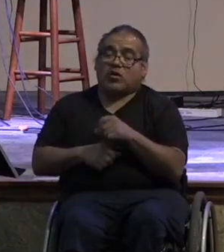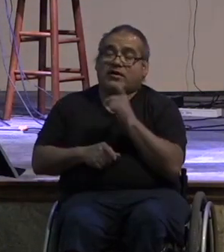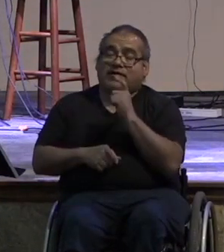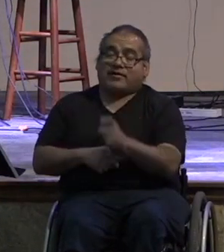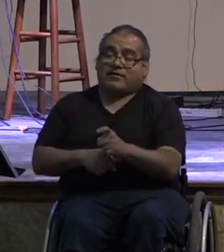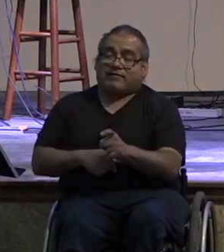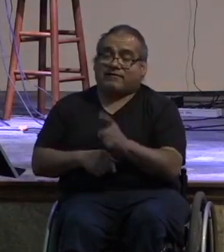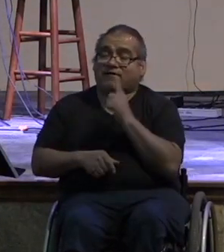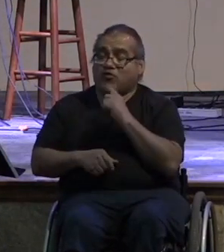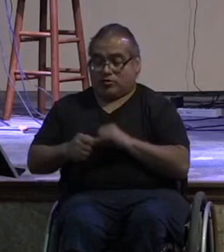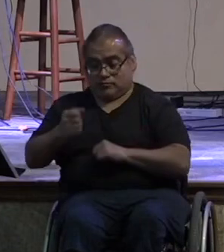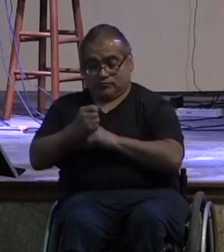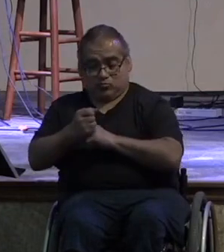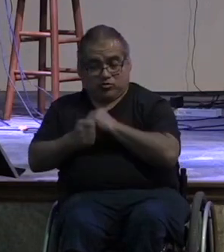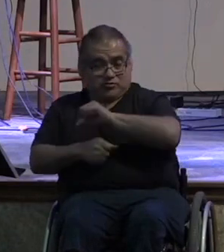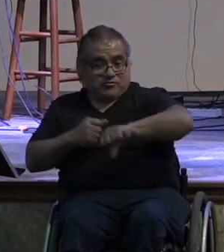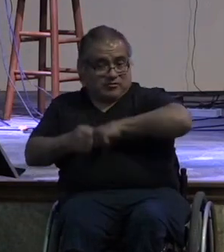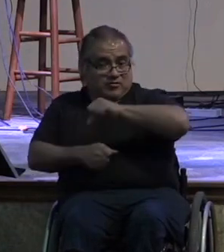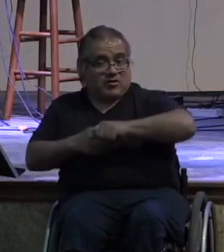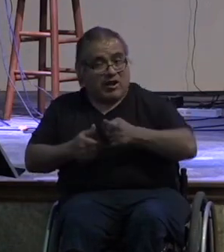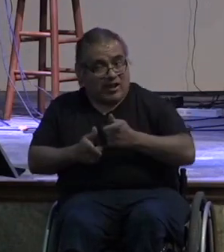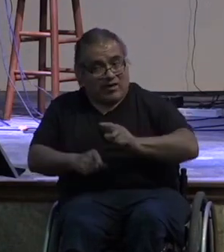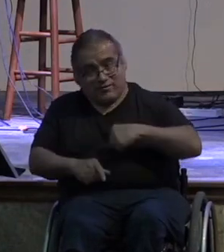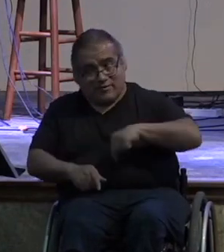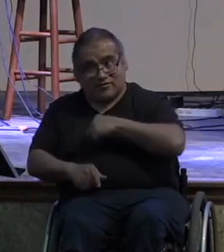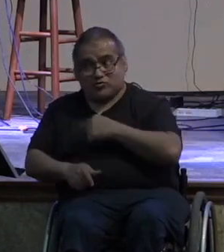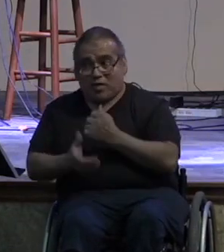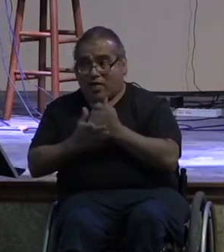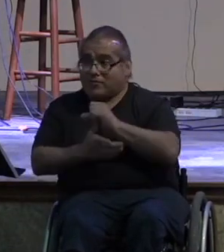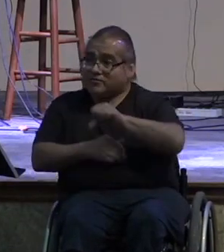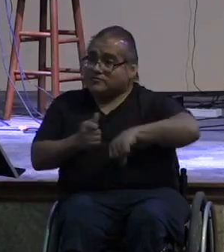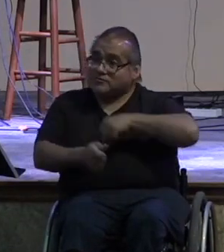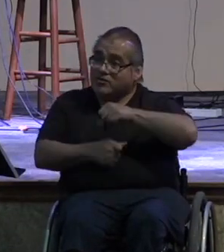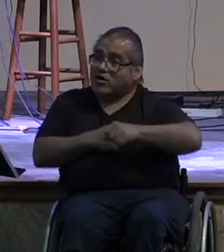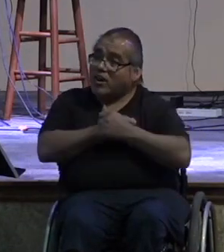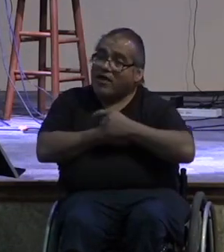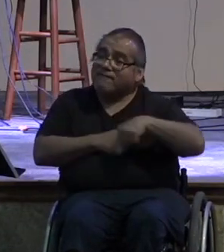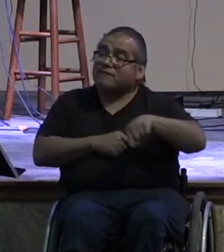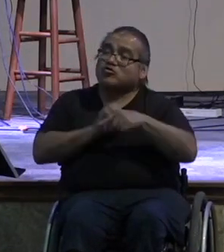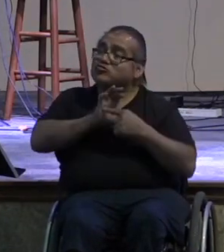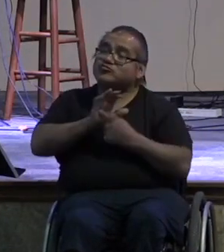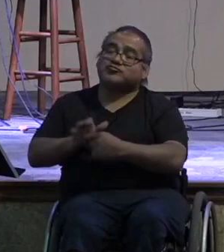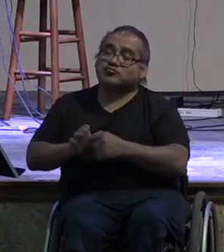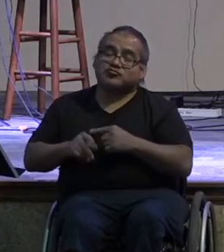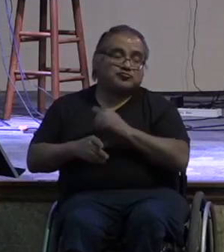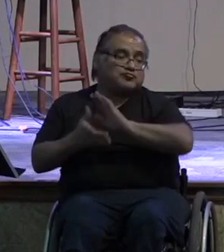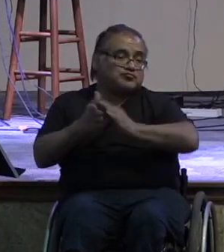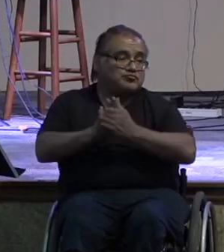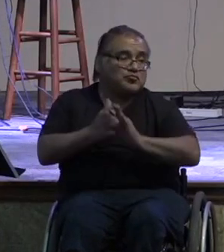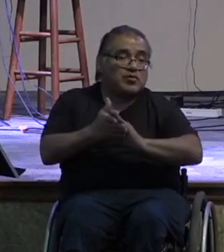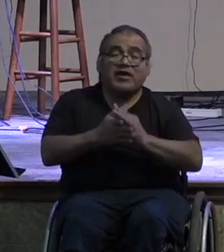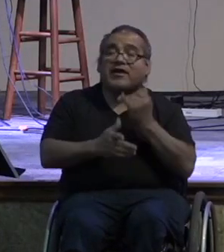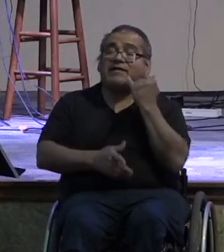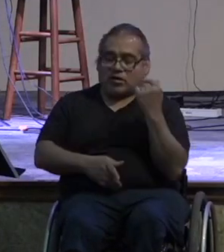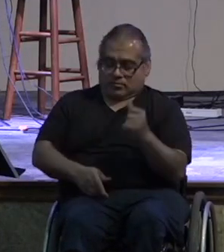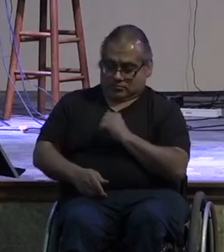it allows us to care for one another and to bless our community right so when i give and somebody is struggling